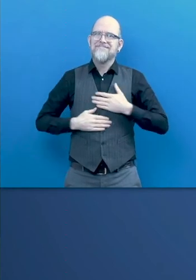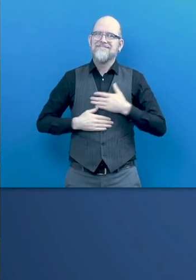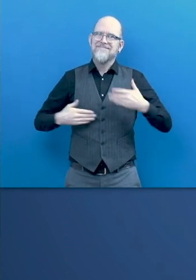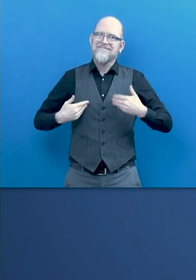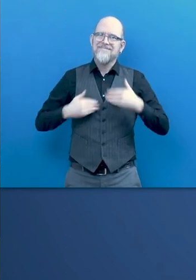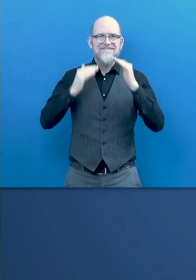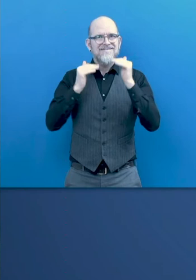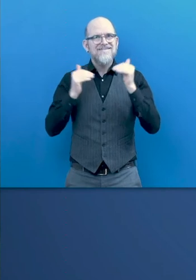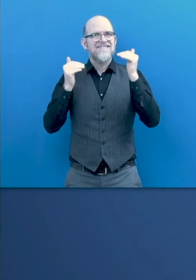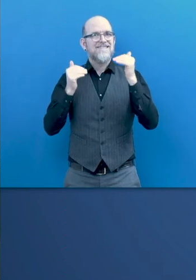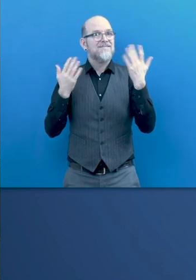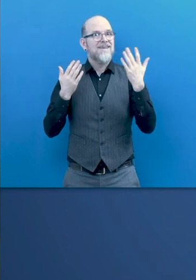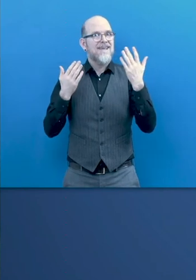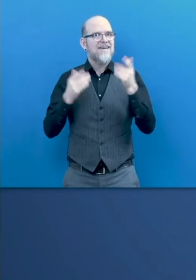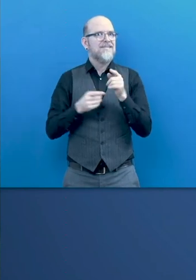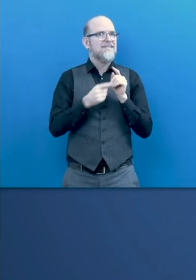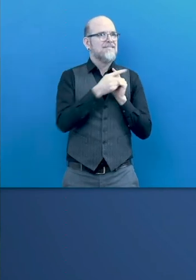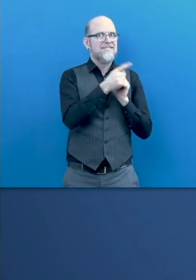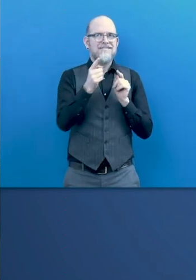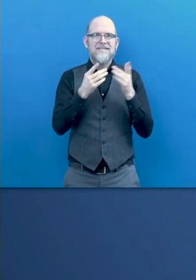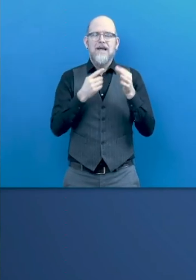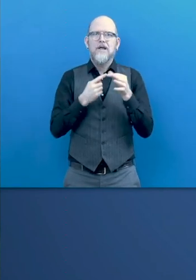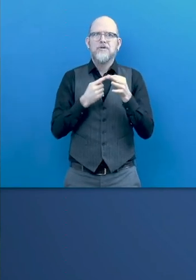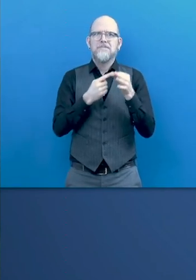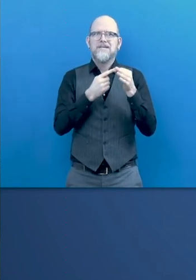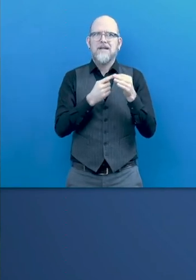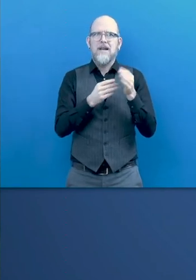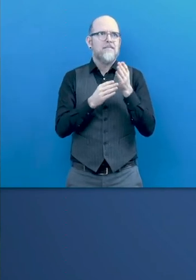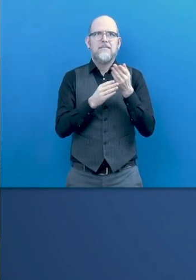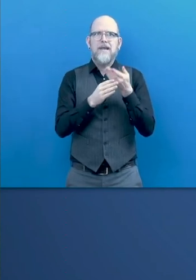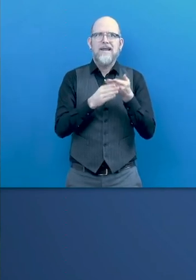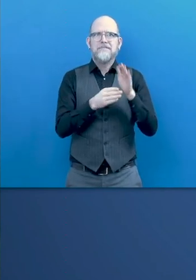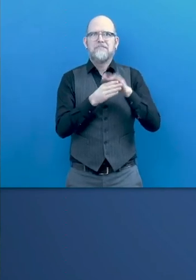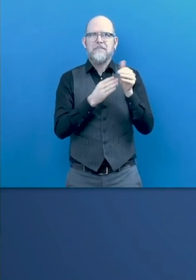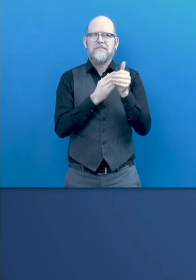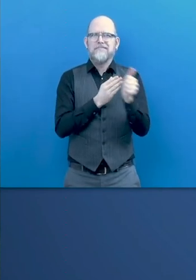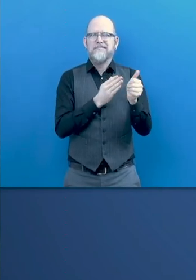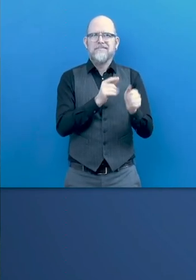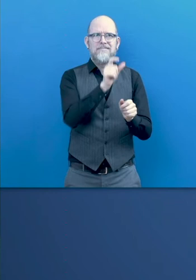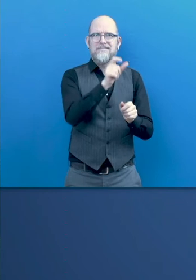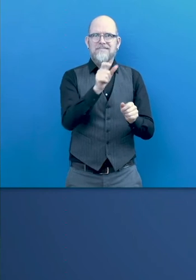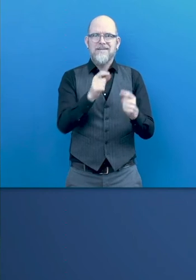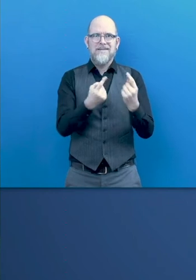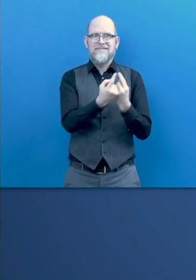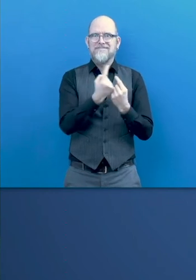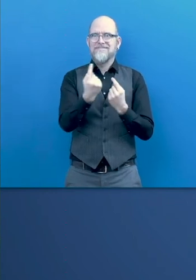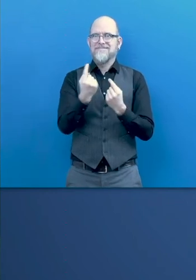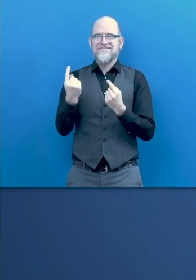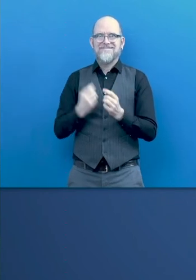We have very, very special experts today.